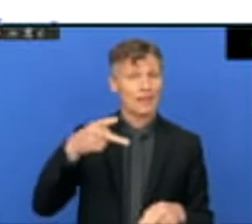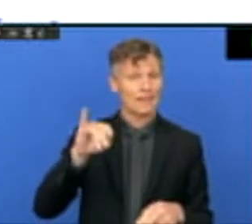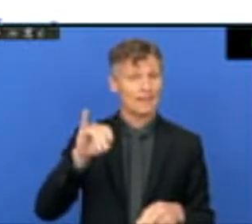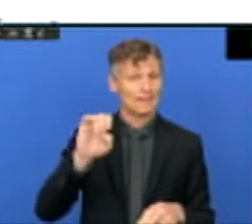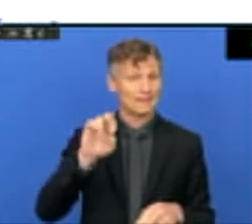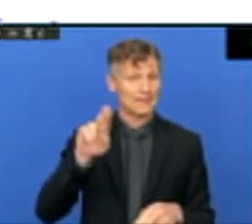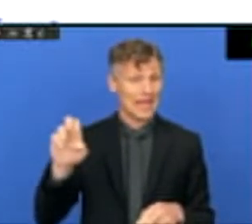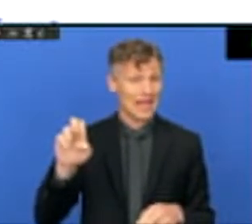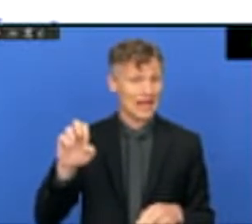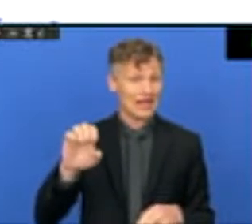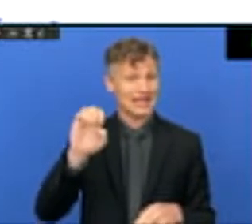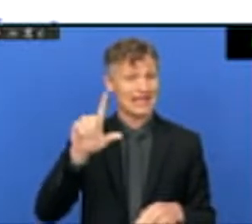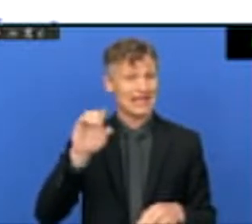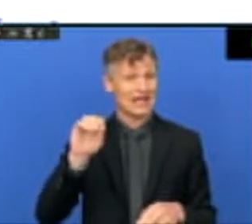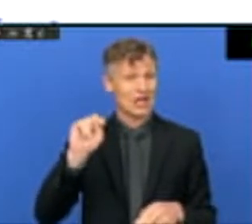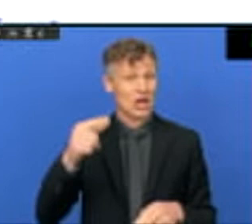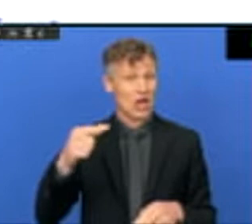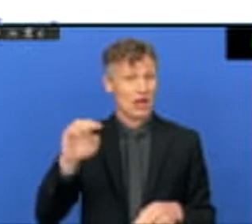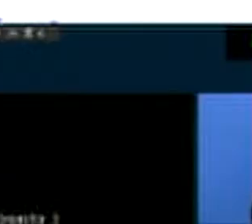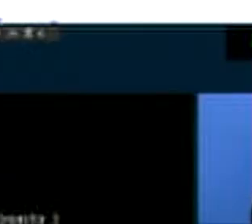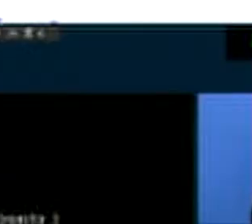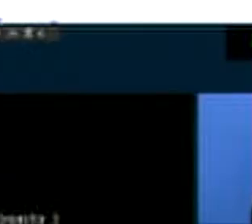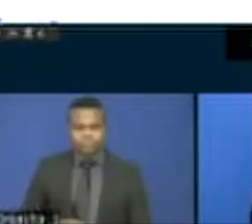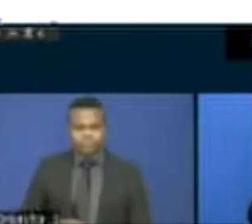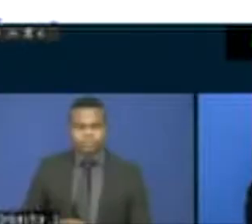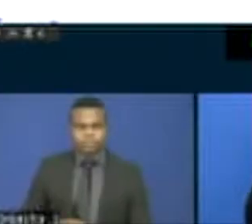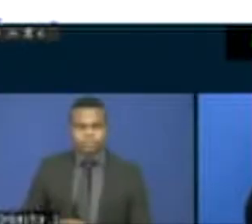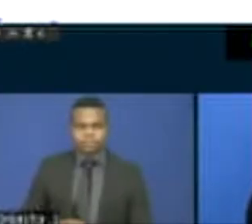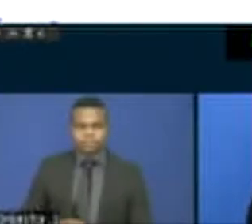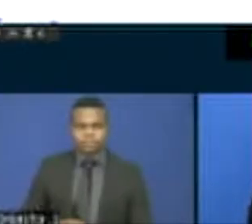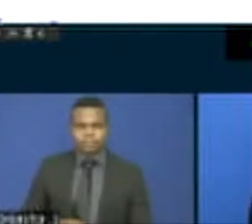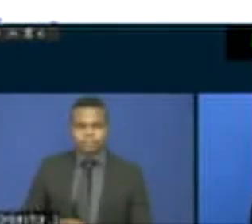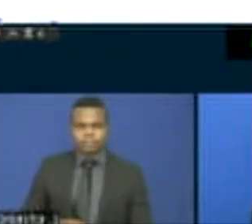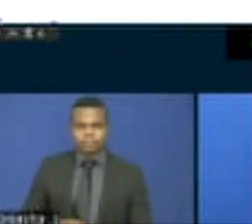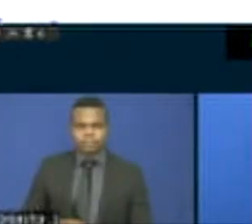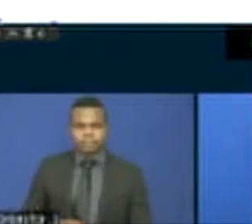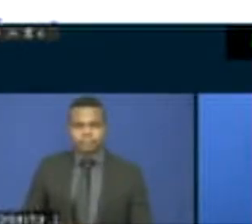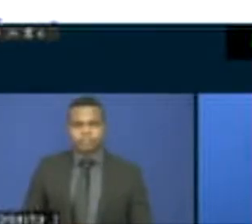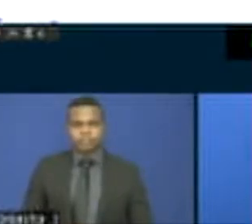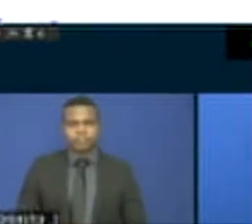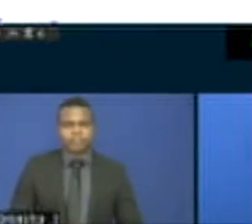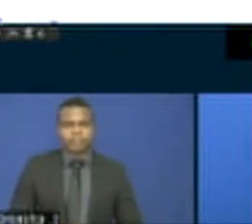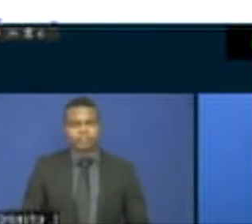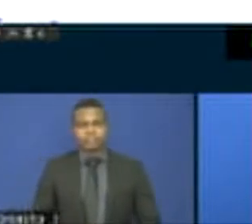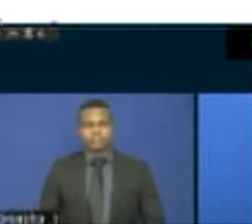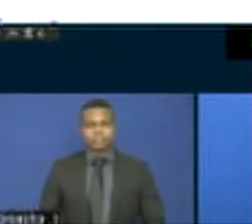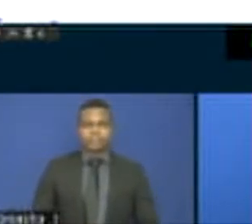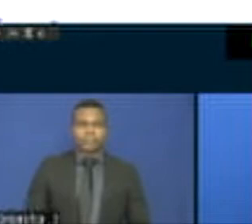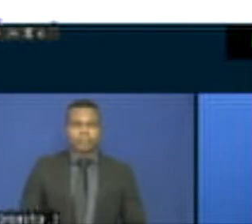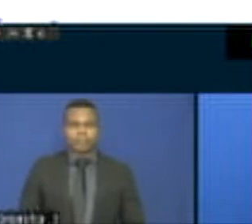of the United Cities and Local Governments of Africa. Mr. Mbassi, welcome.